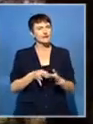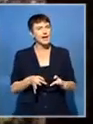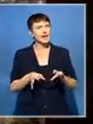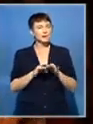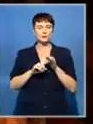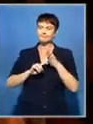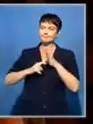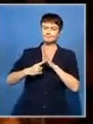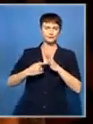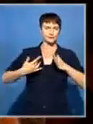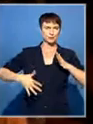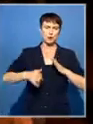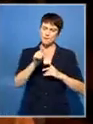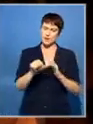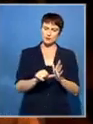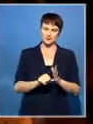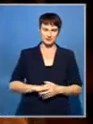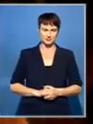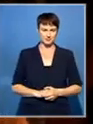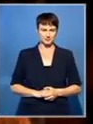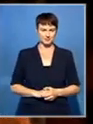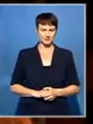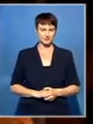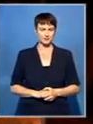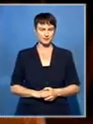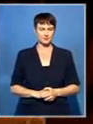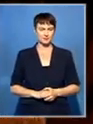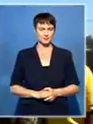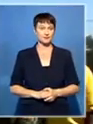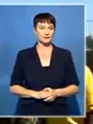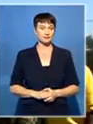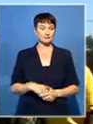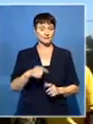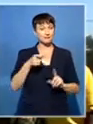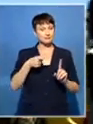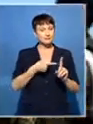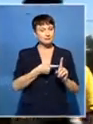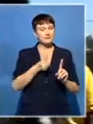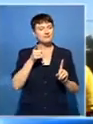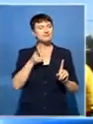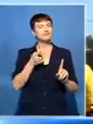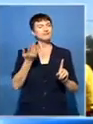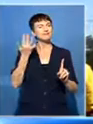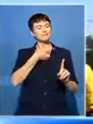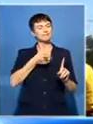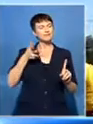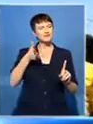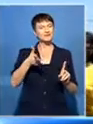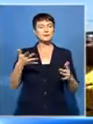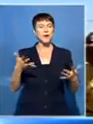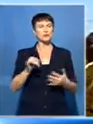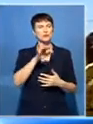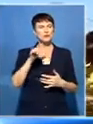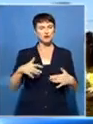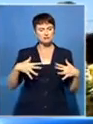equally important. They are as true today. What Madiba wanted was a united, non-racial, non